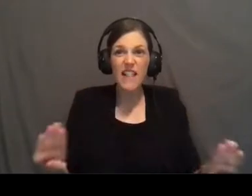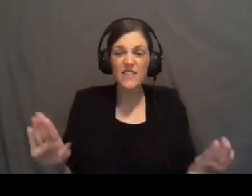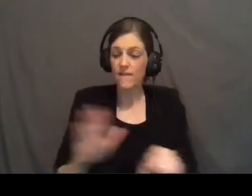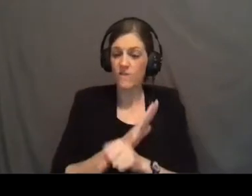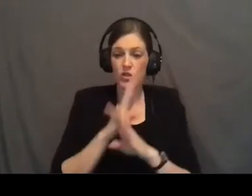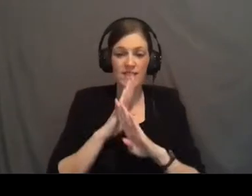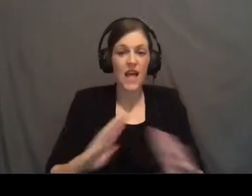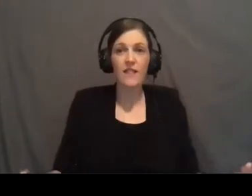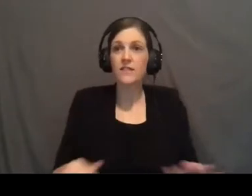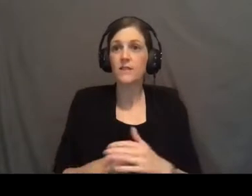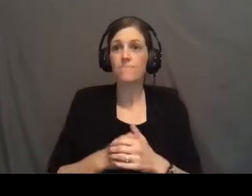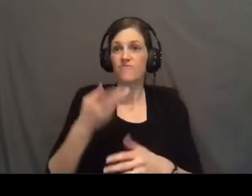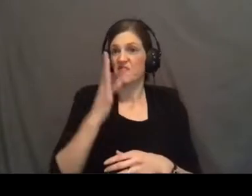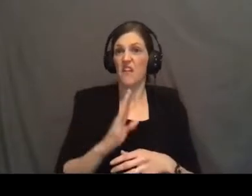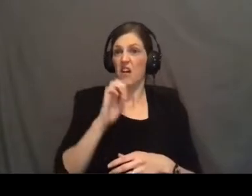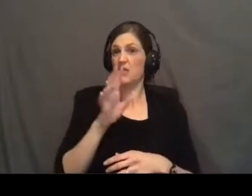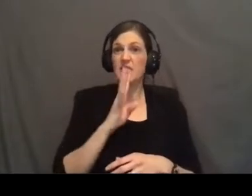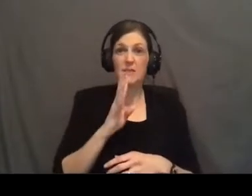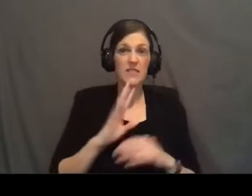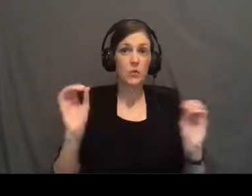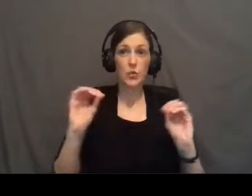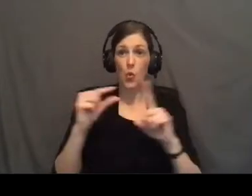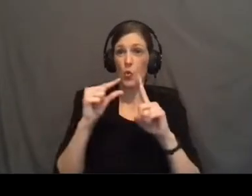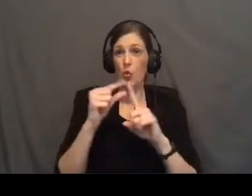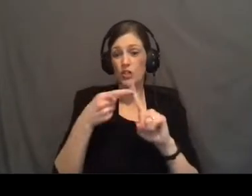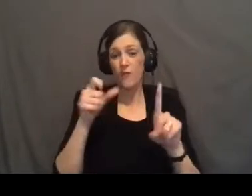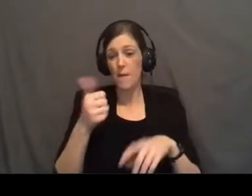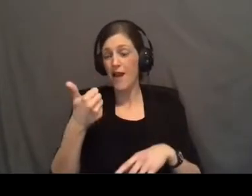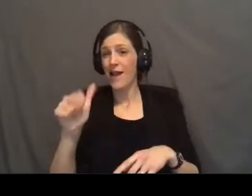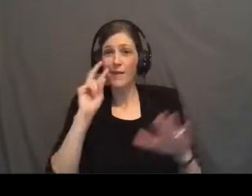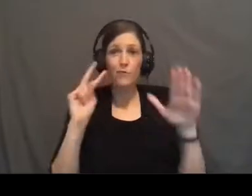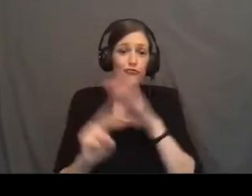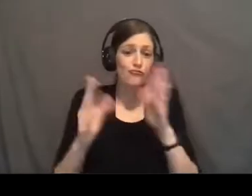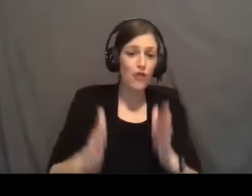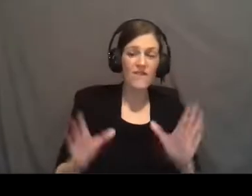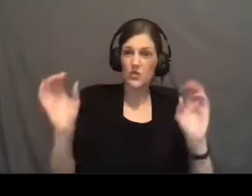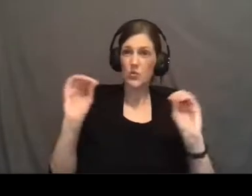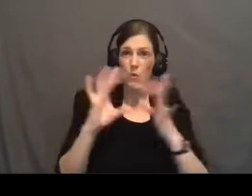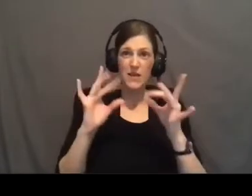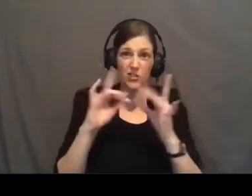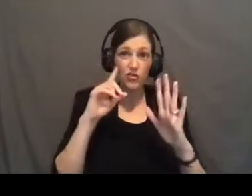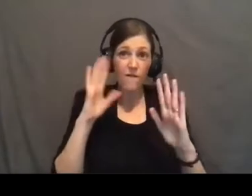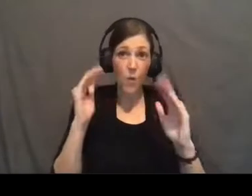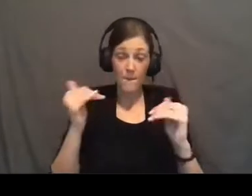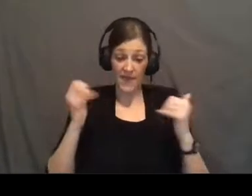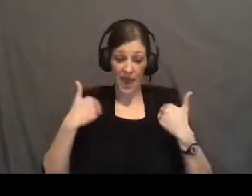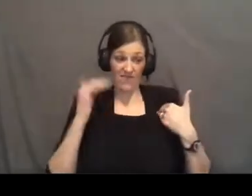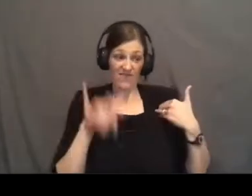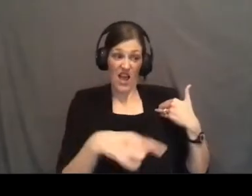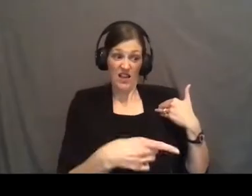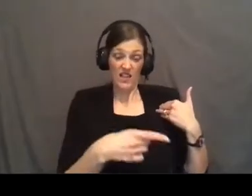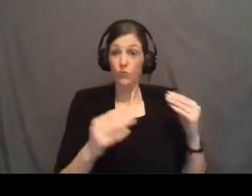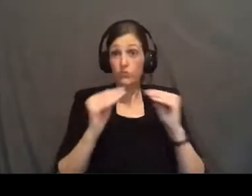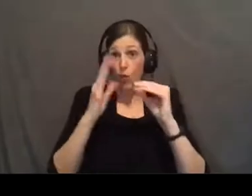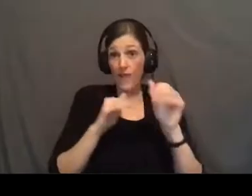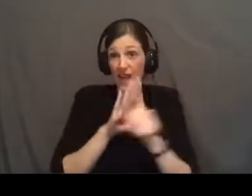silence. God wasn't speaking. No words from any prophets. No message of hope. They had this. It was more than